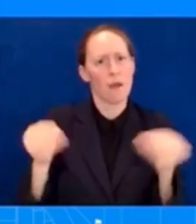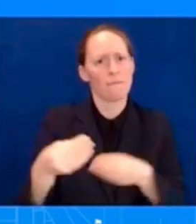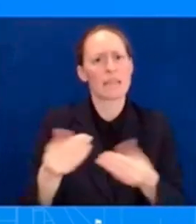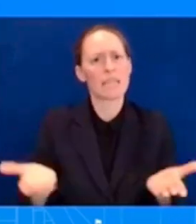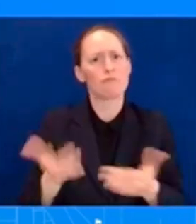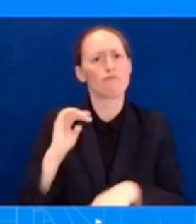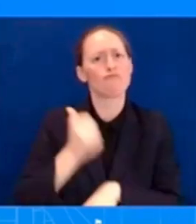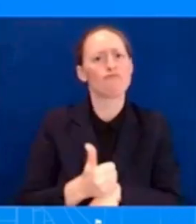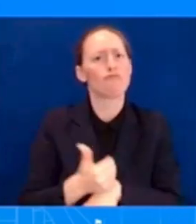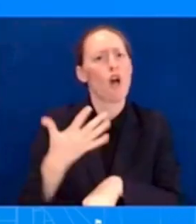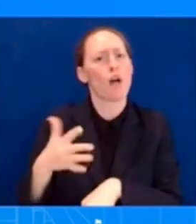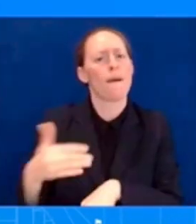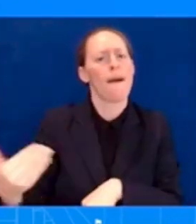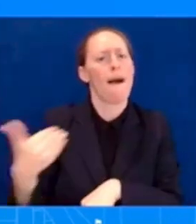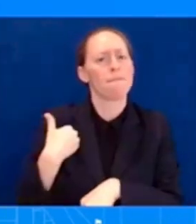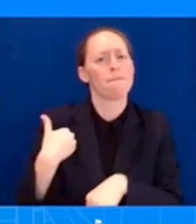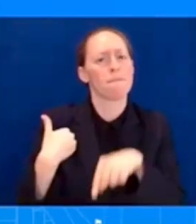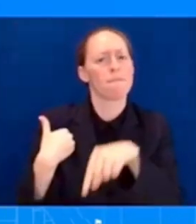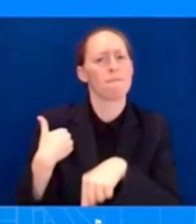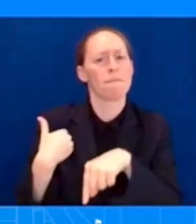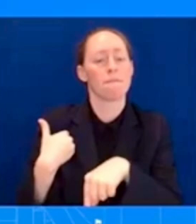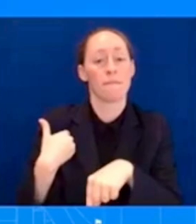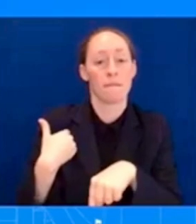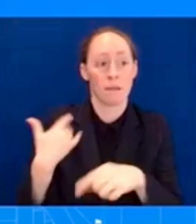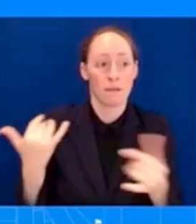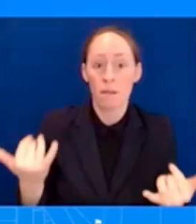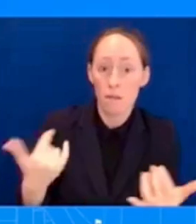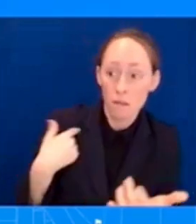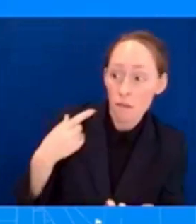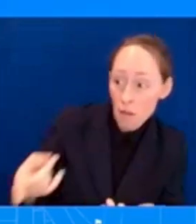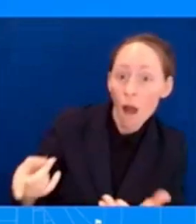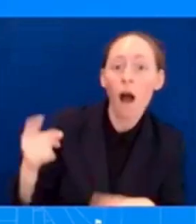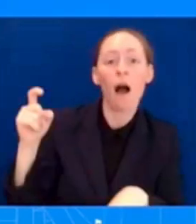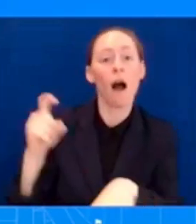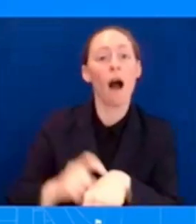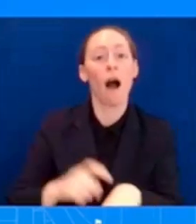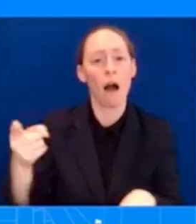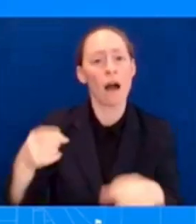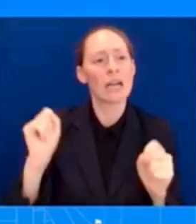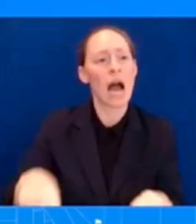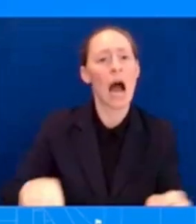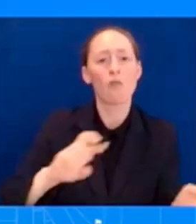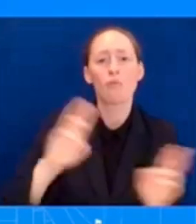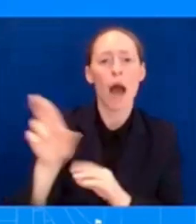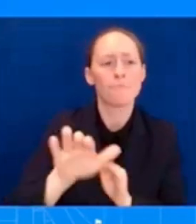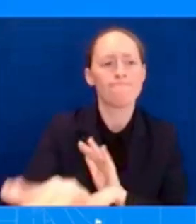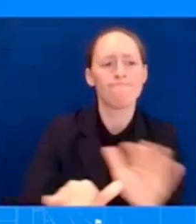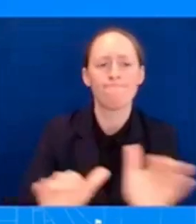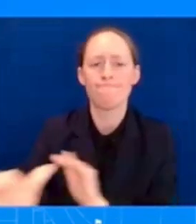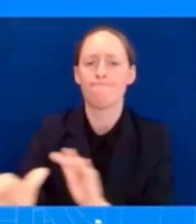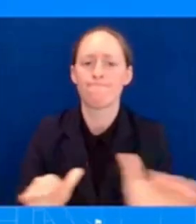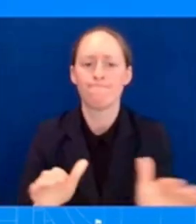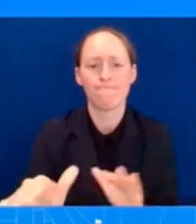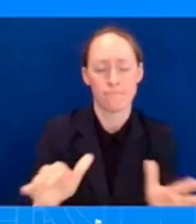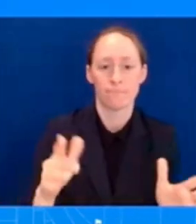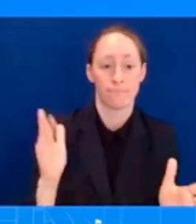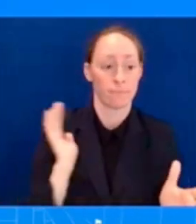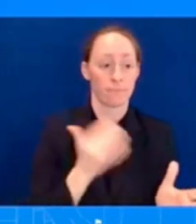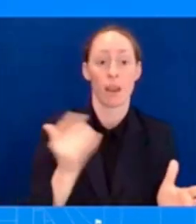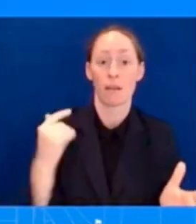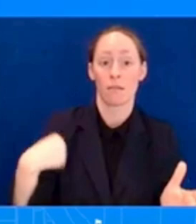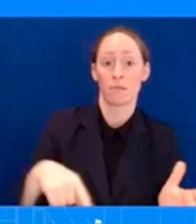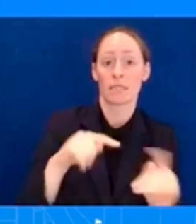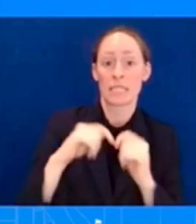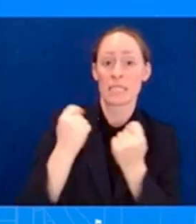coordination that we were able to to move our initial urban search and rescue teams very quickly to get into the area and begin the process